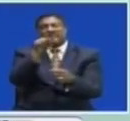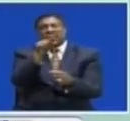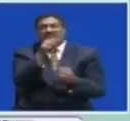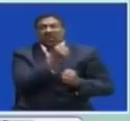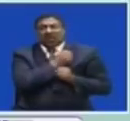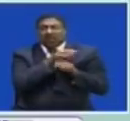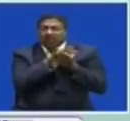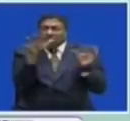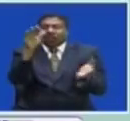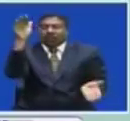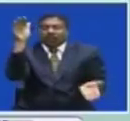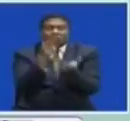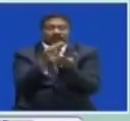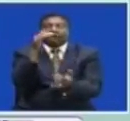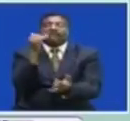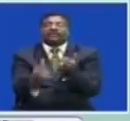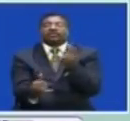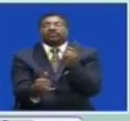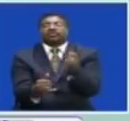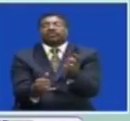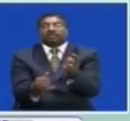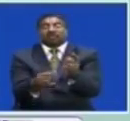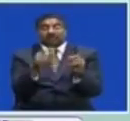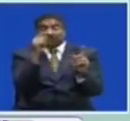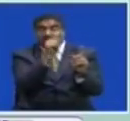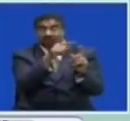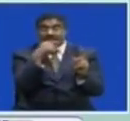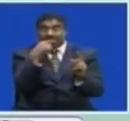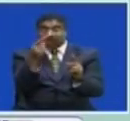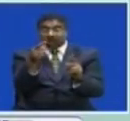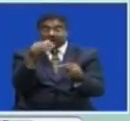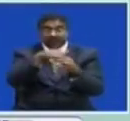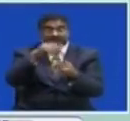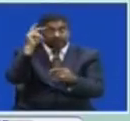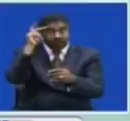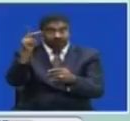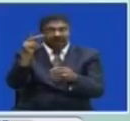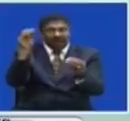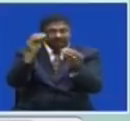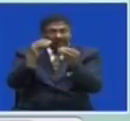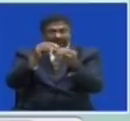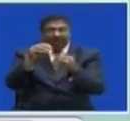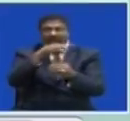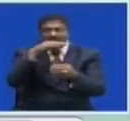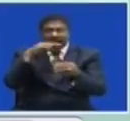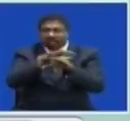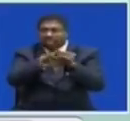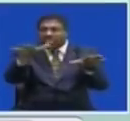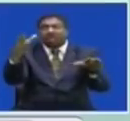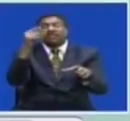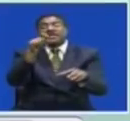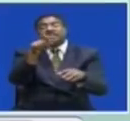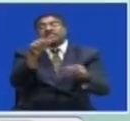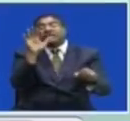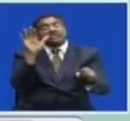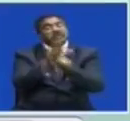army wounds That infested crop fields Mr Nundwe Told ZNBC news In Kitwe That most of the fields That were infested By army